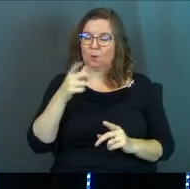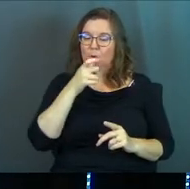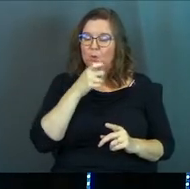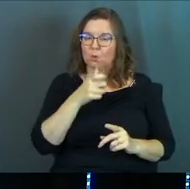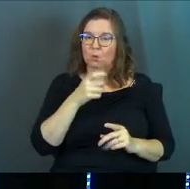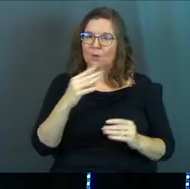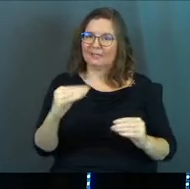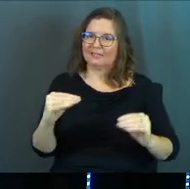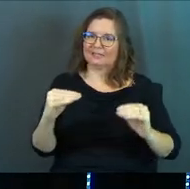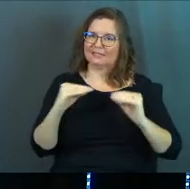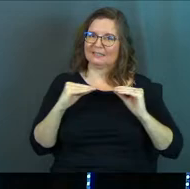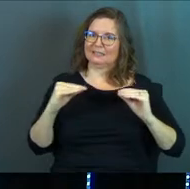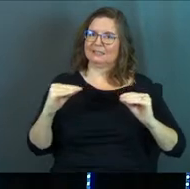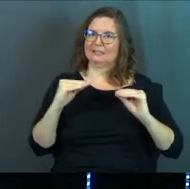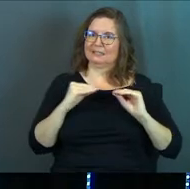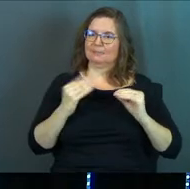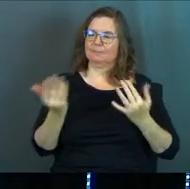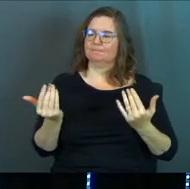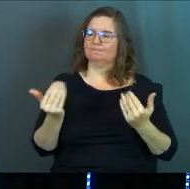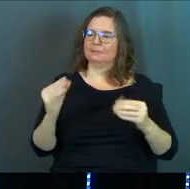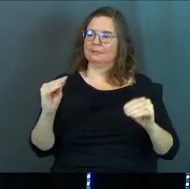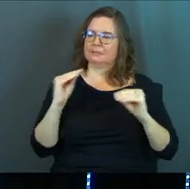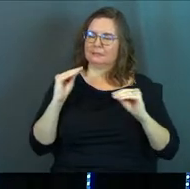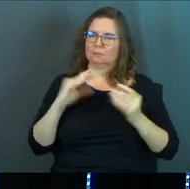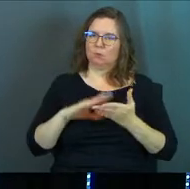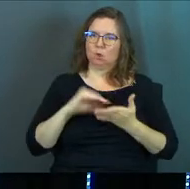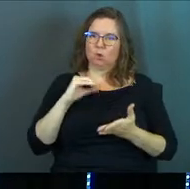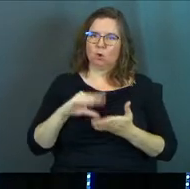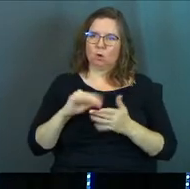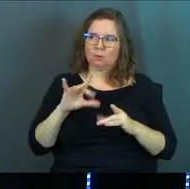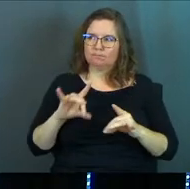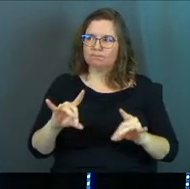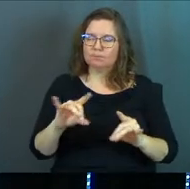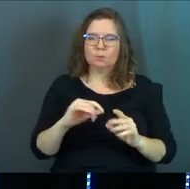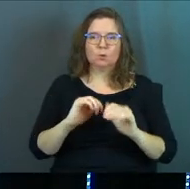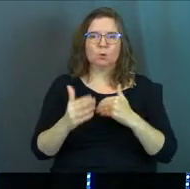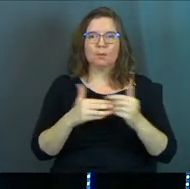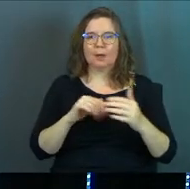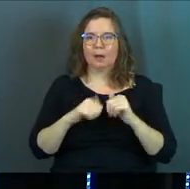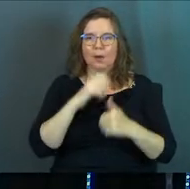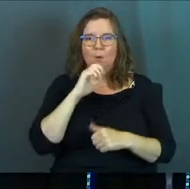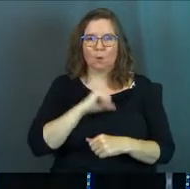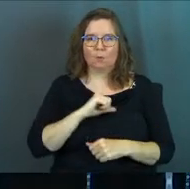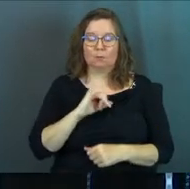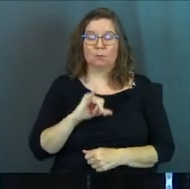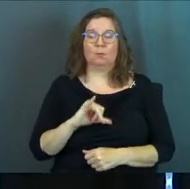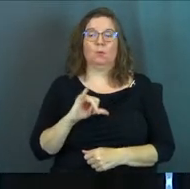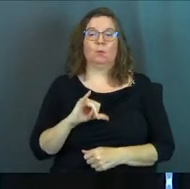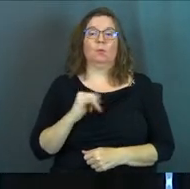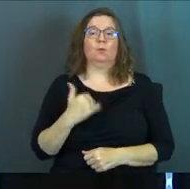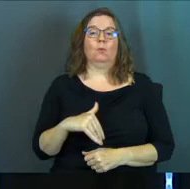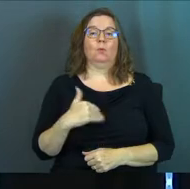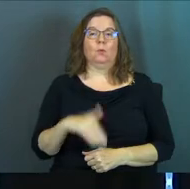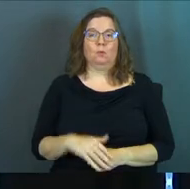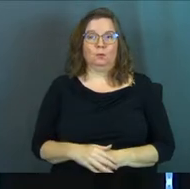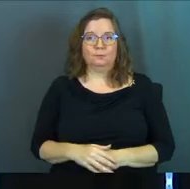the one who is teachable all along, no matter how old you are. Oh boy.